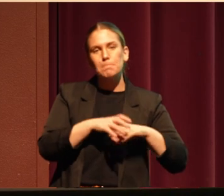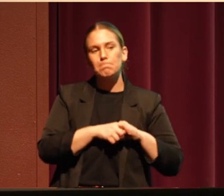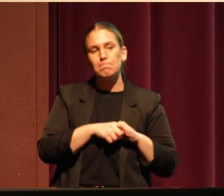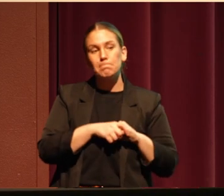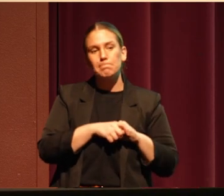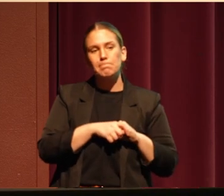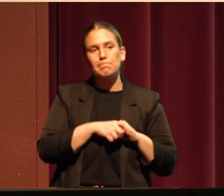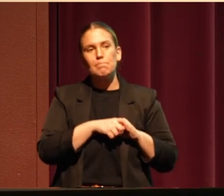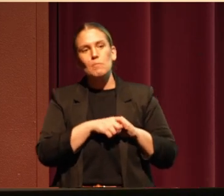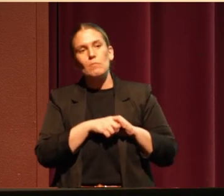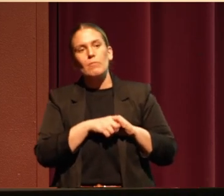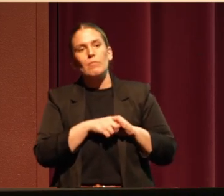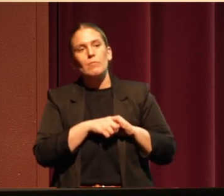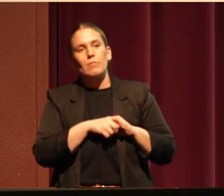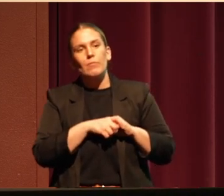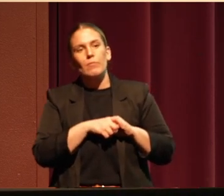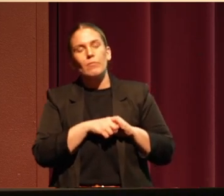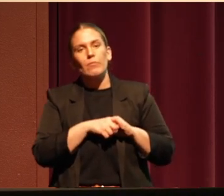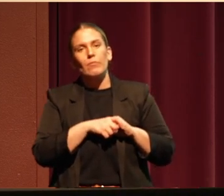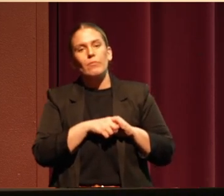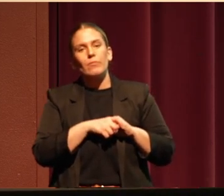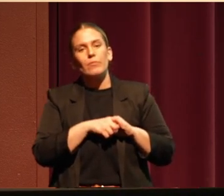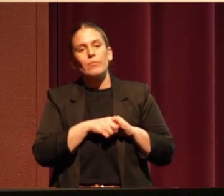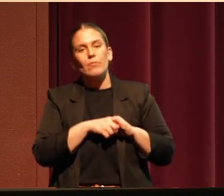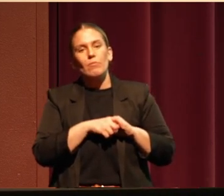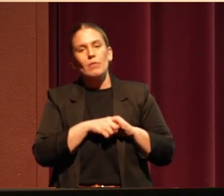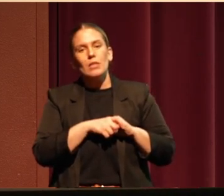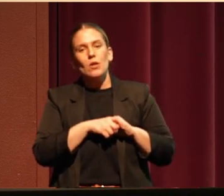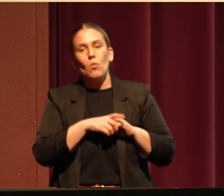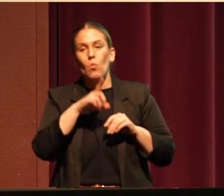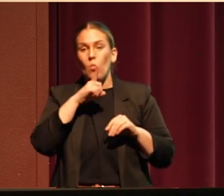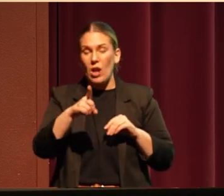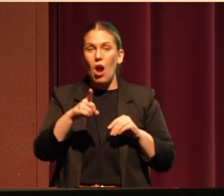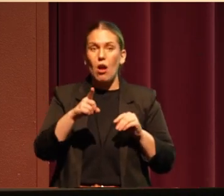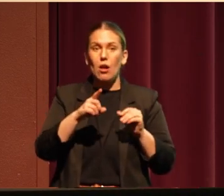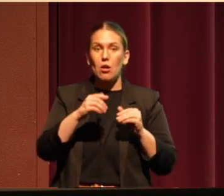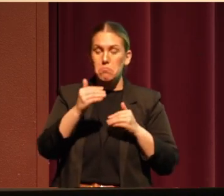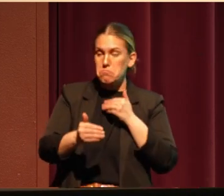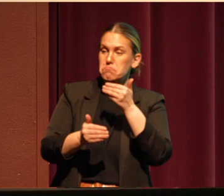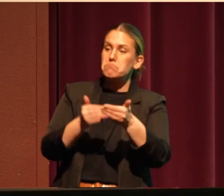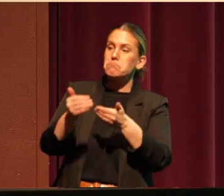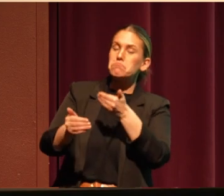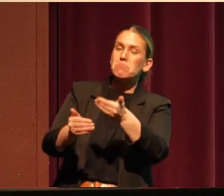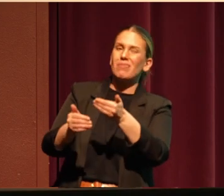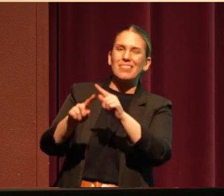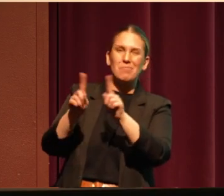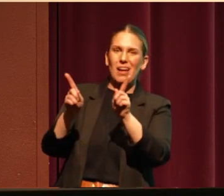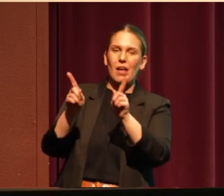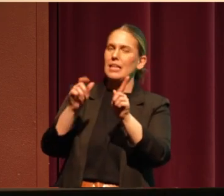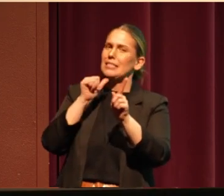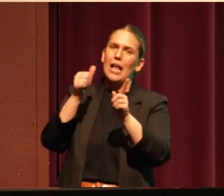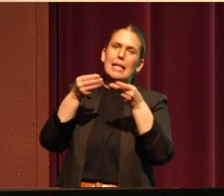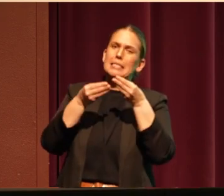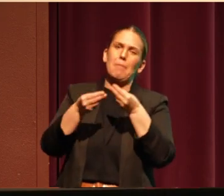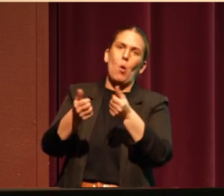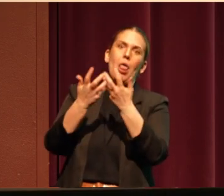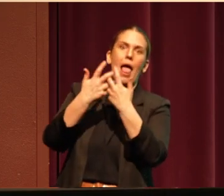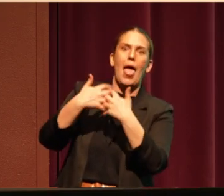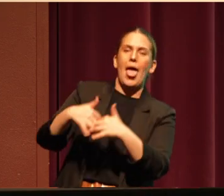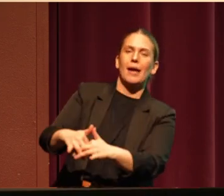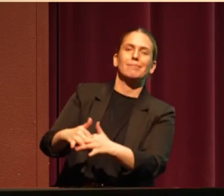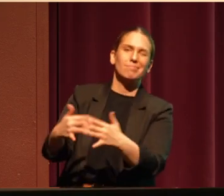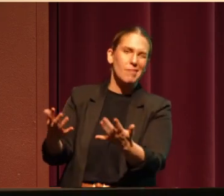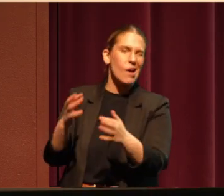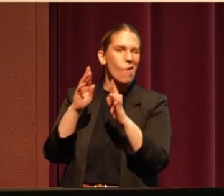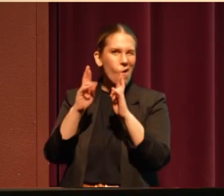So I think we're moving in the right direction, but it hasn't been perfectly smooth sailing yet. But we'll get our feet under us and